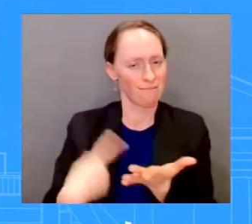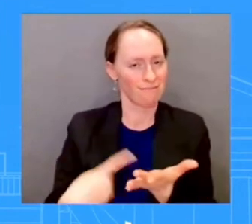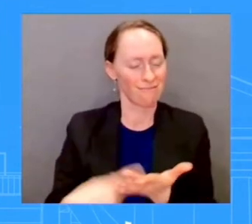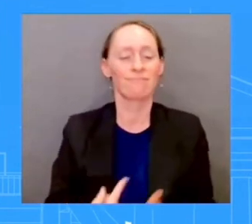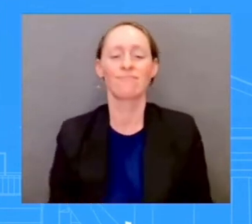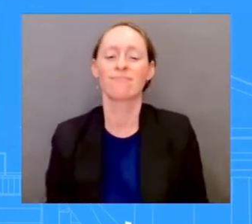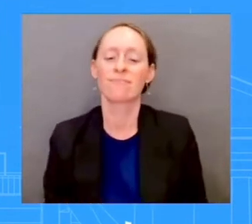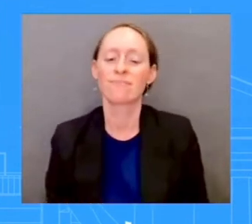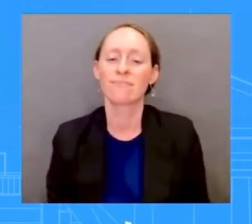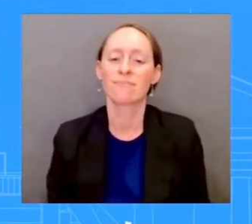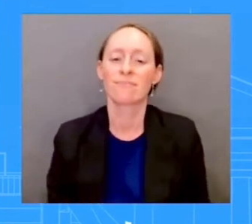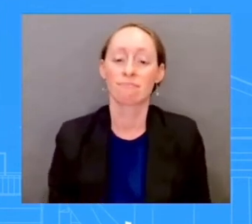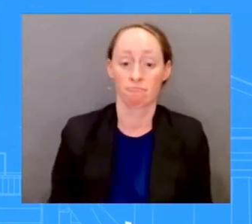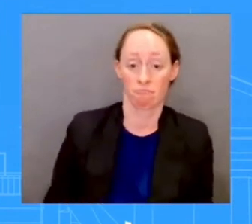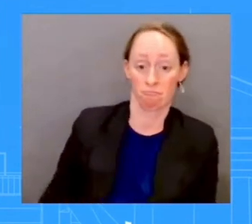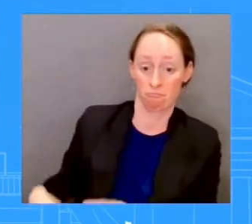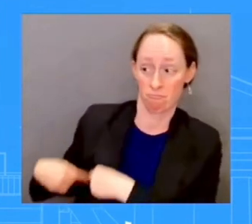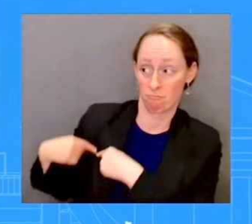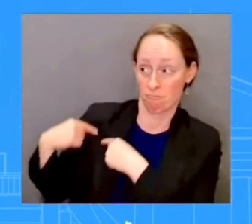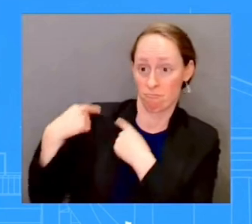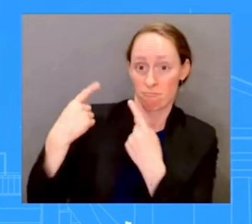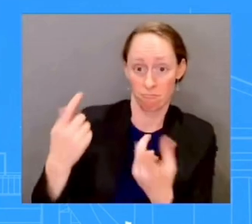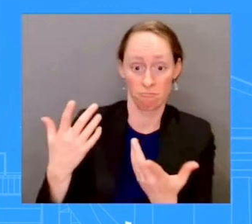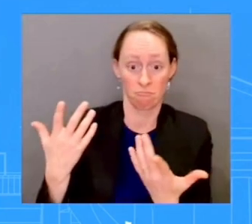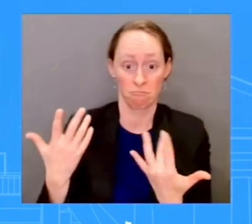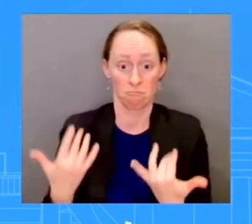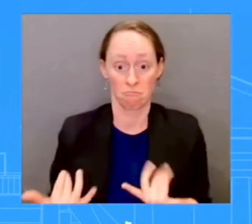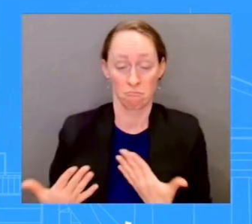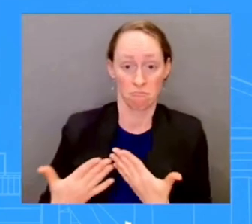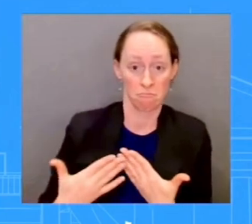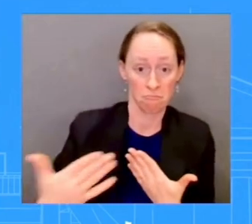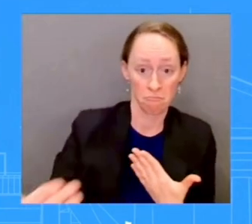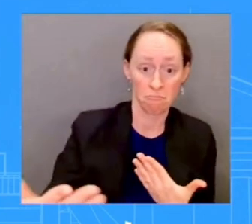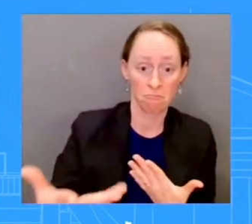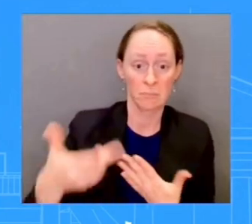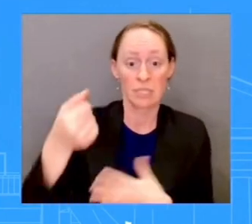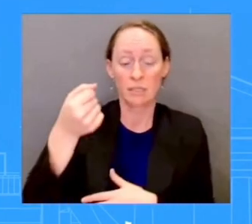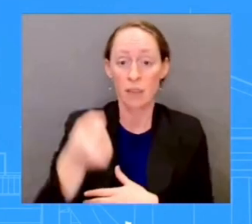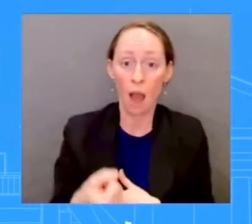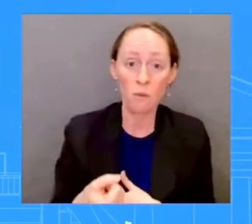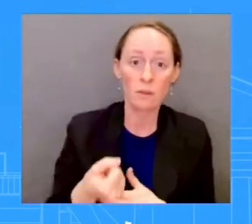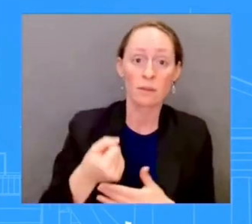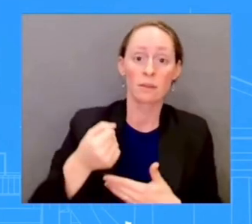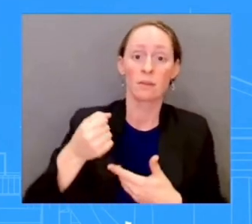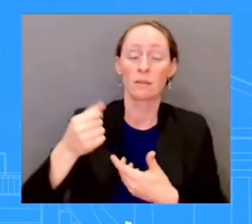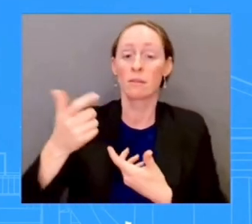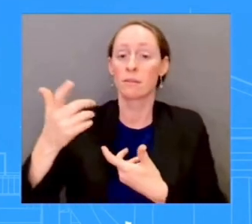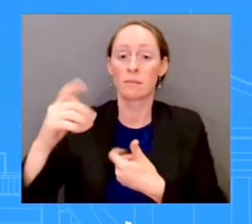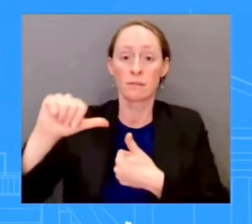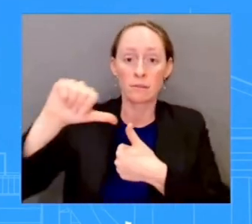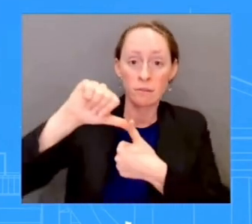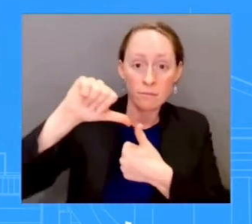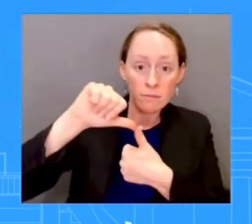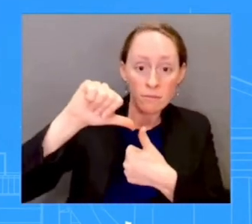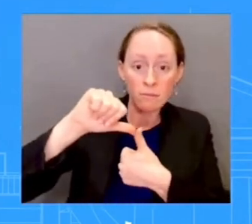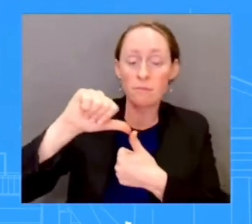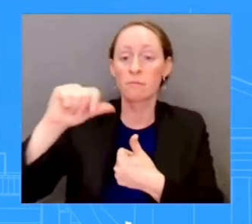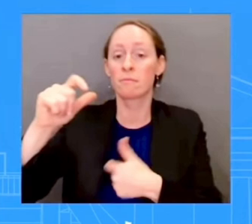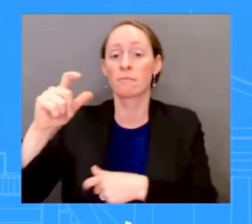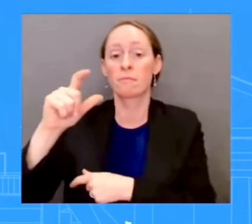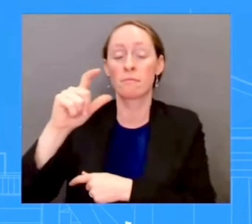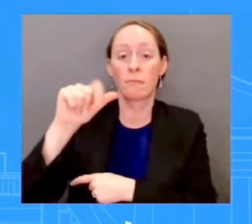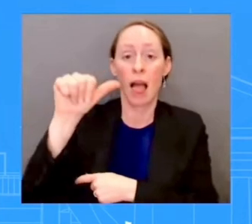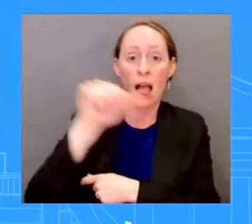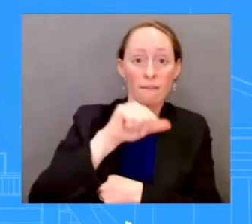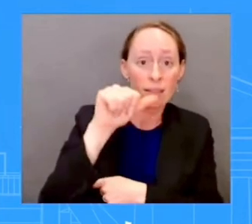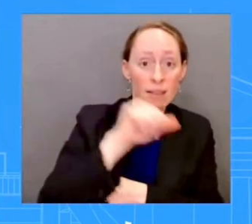South and Central America or Afghanistan or Ukraine, when the parole ends, does this president intend to renew the